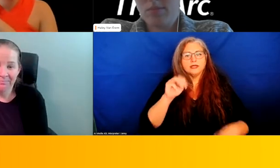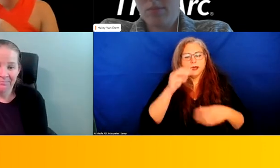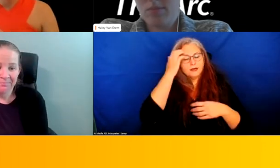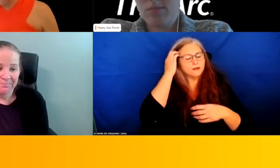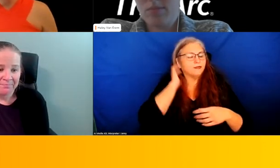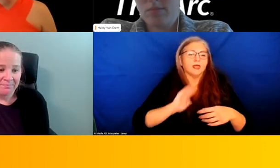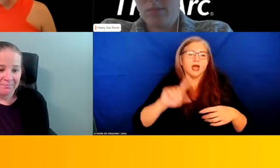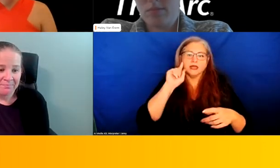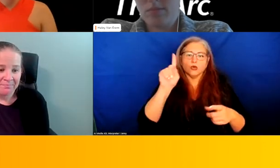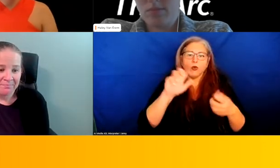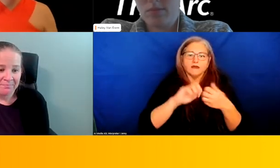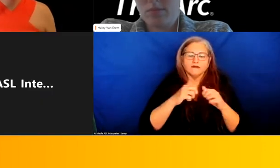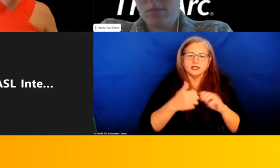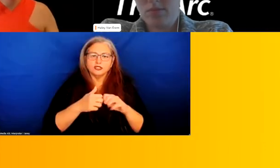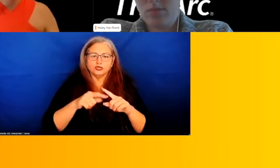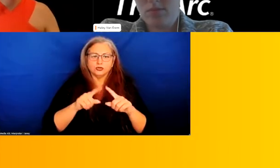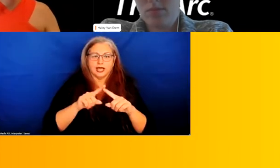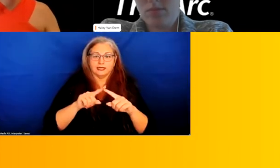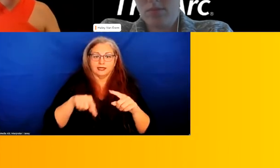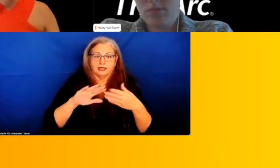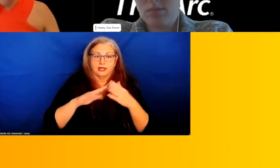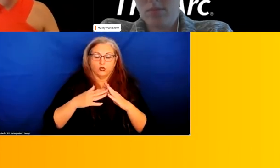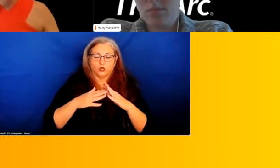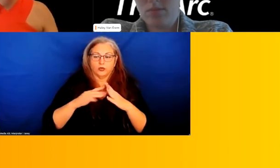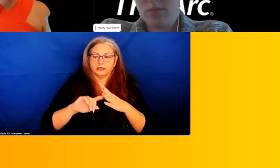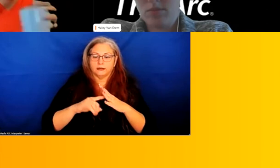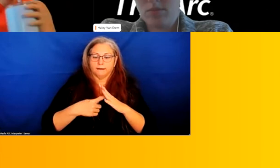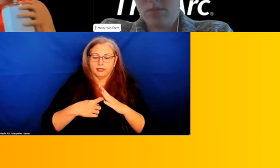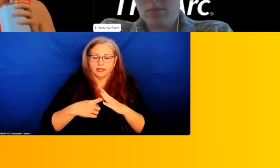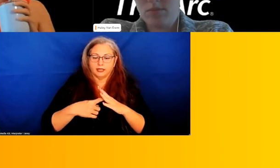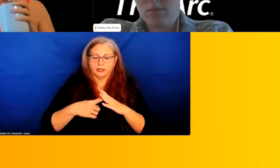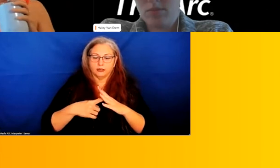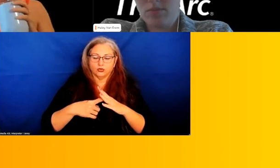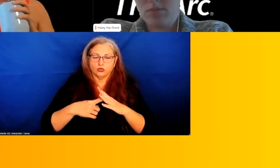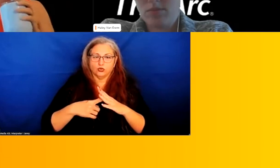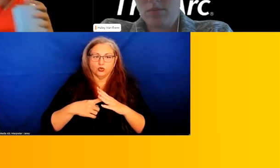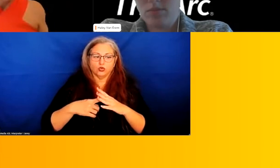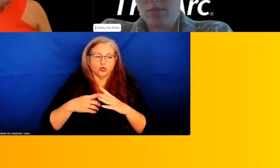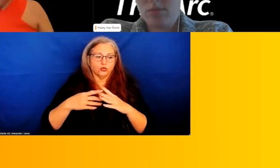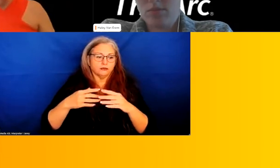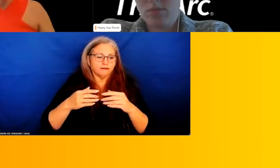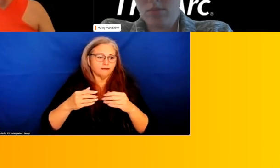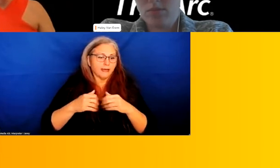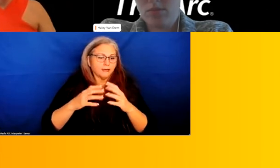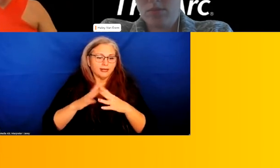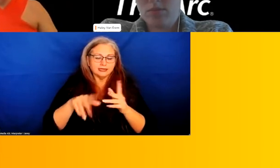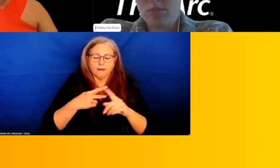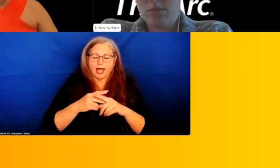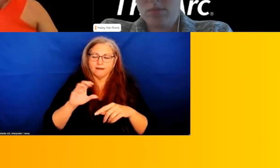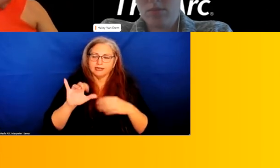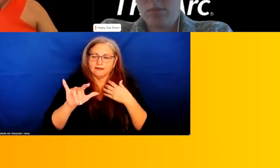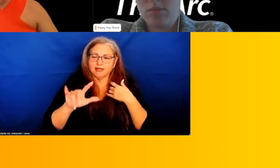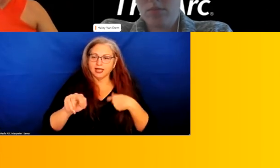of the issues is that as communities begin to implement some form of civilian crisis